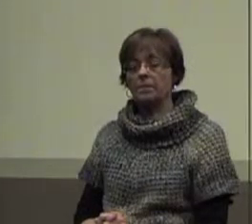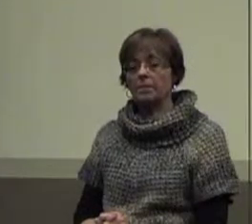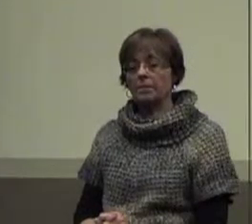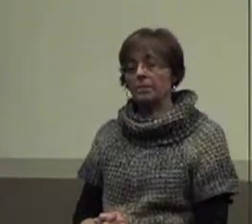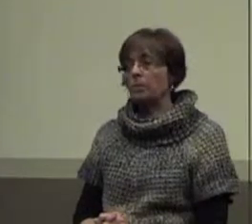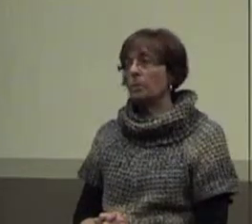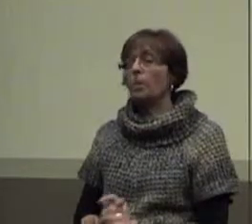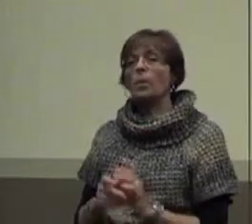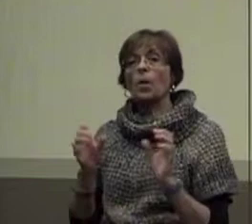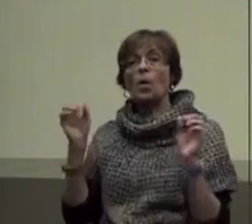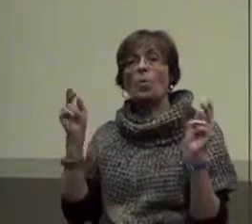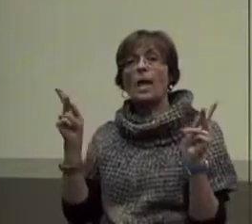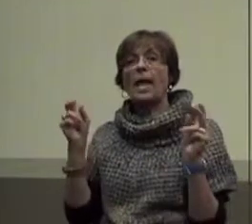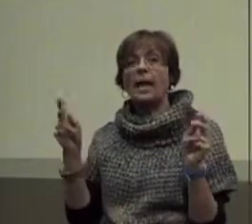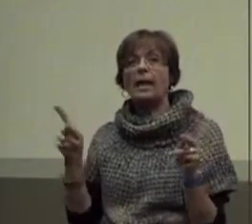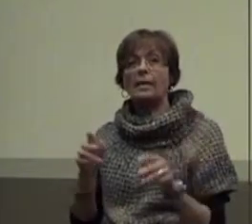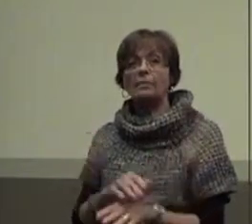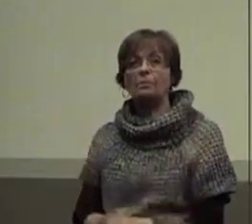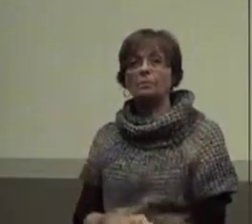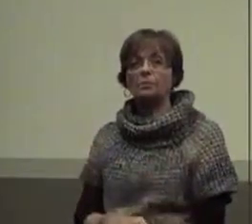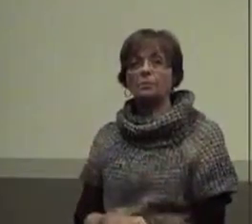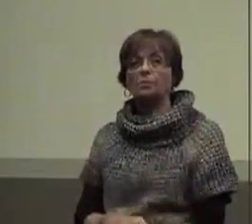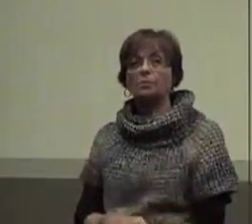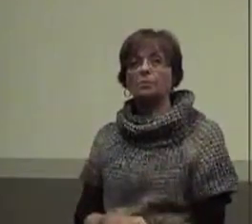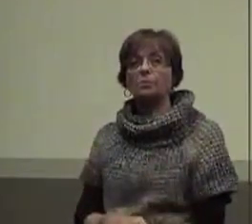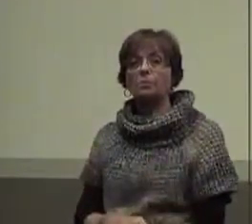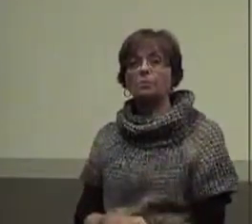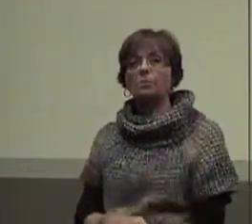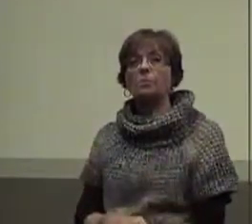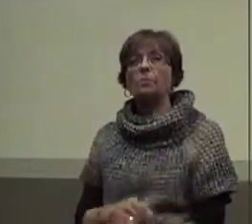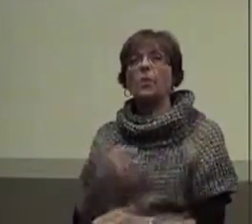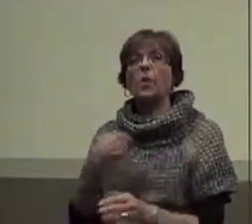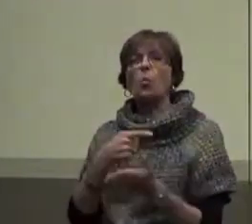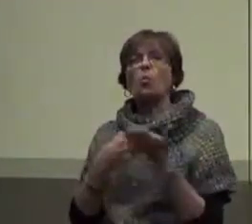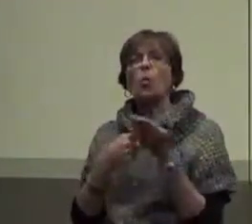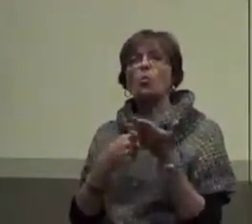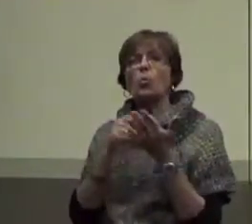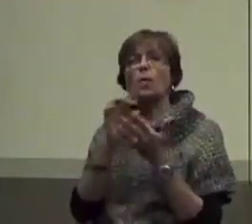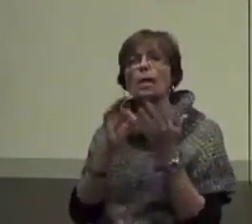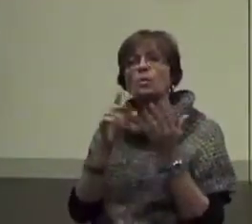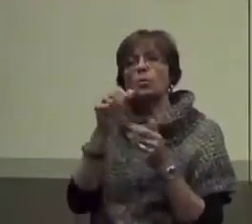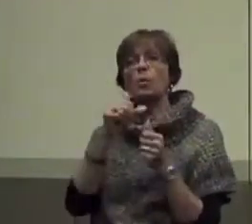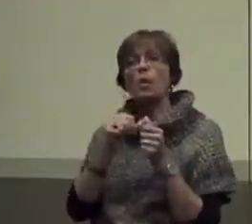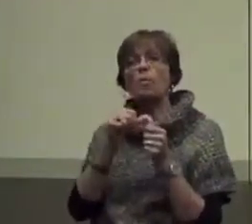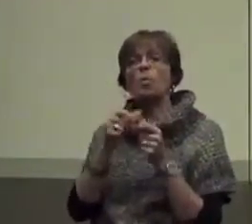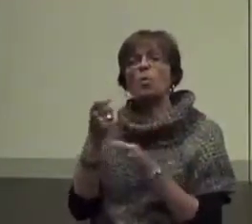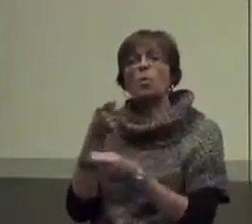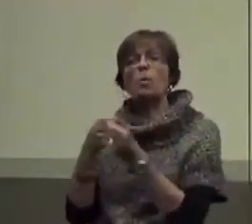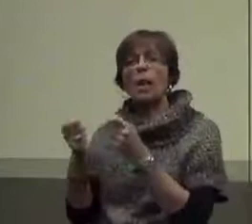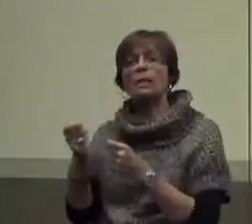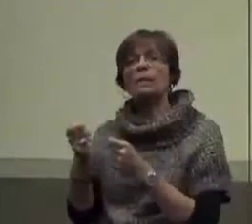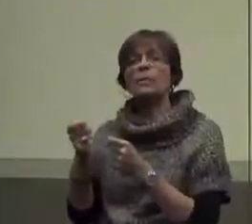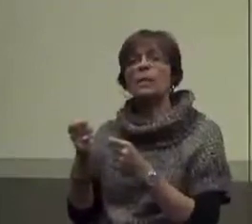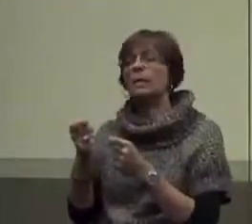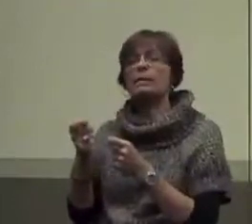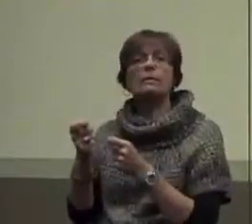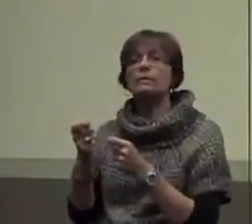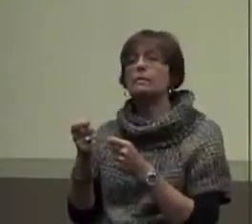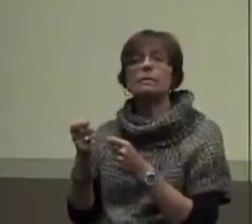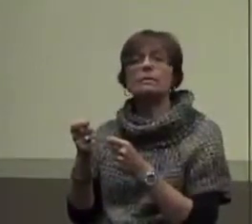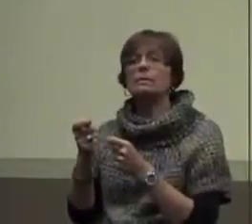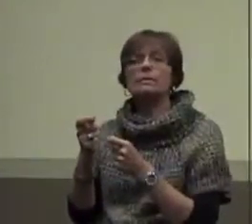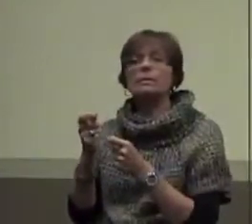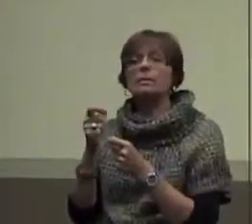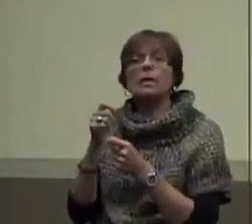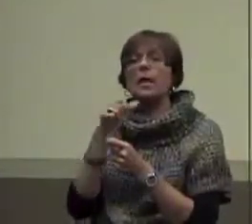Okay. So, let's go through the options. Remember, prompt replacement and does not reinforce the problem